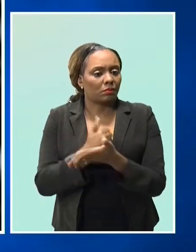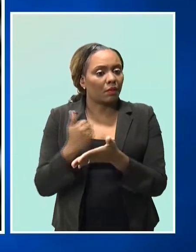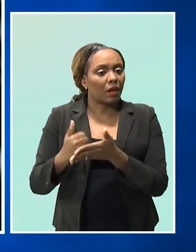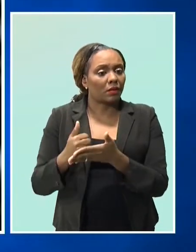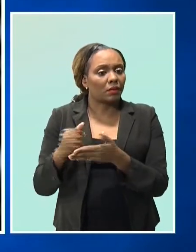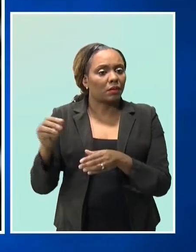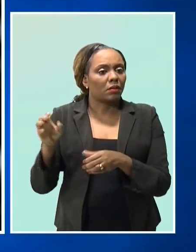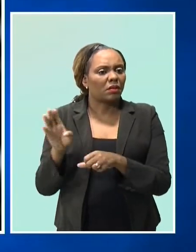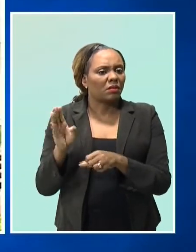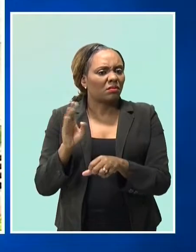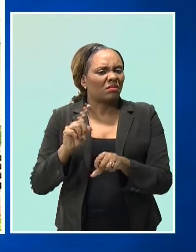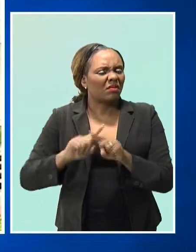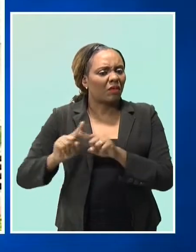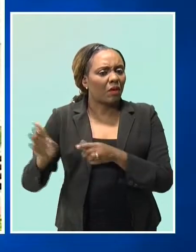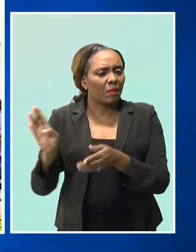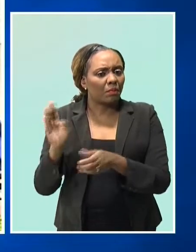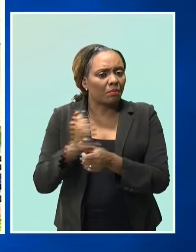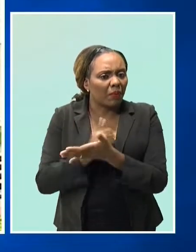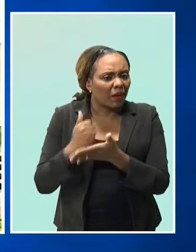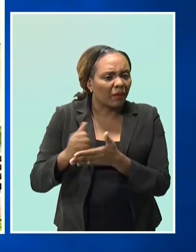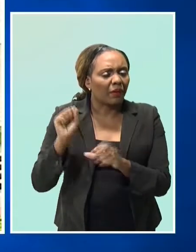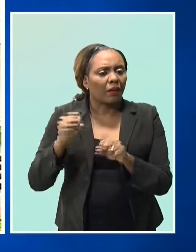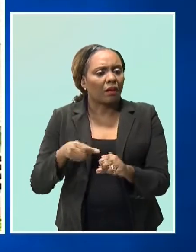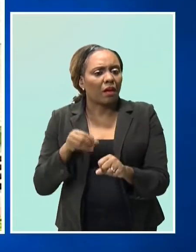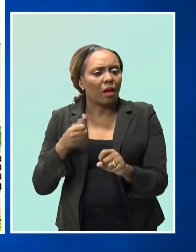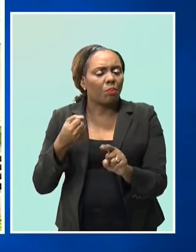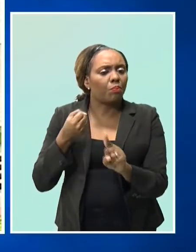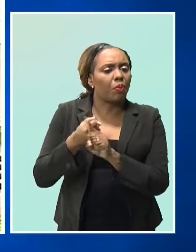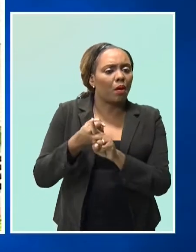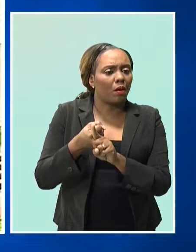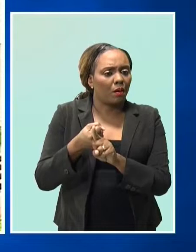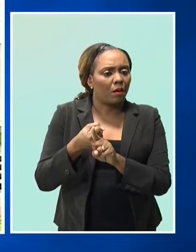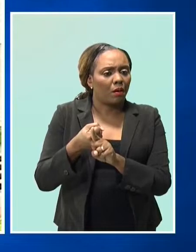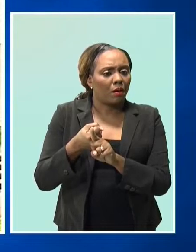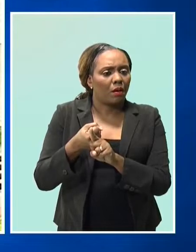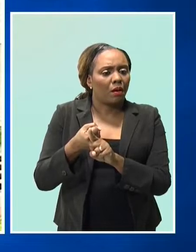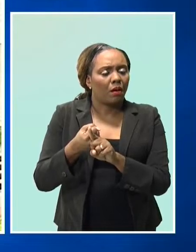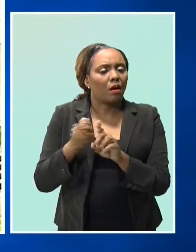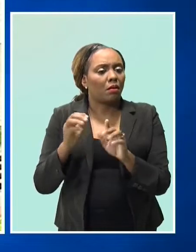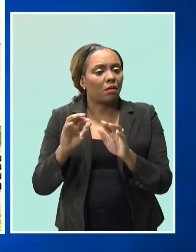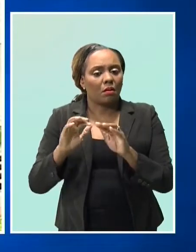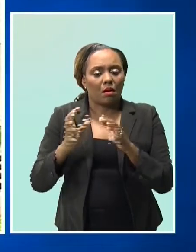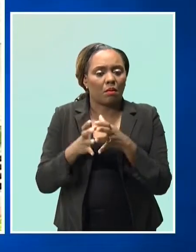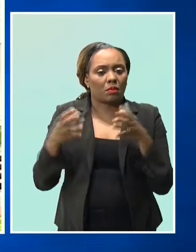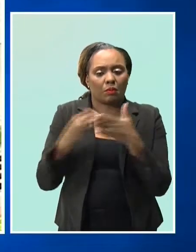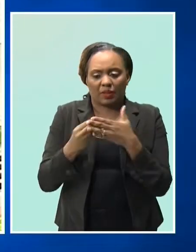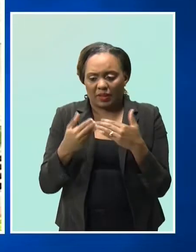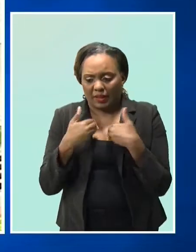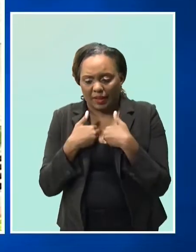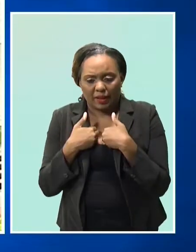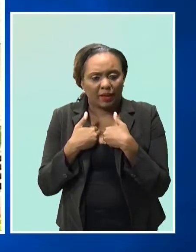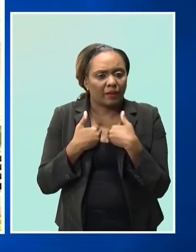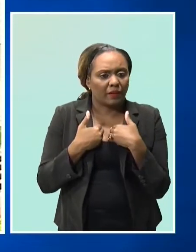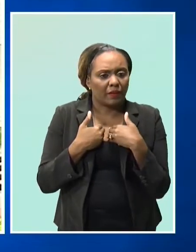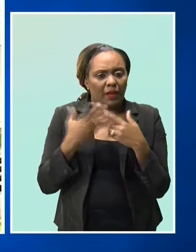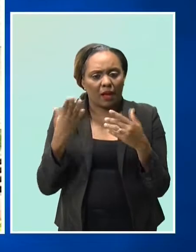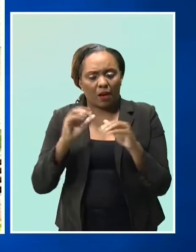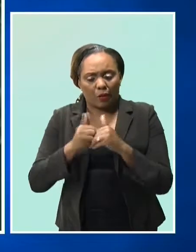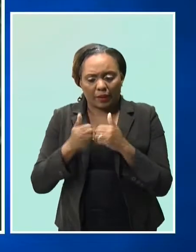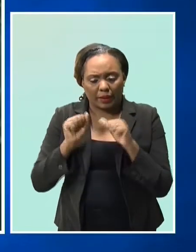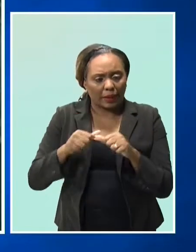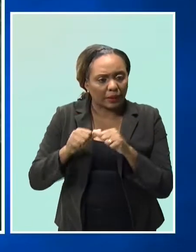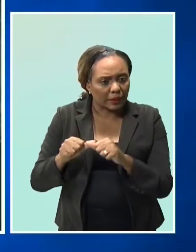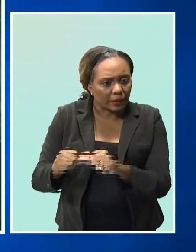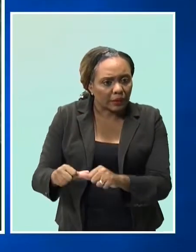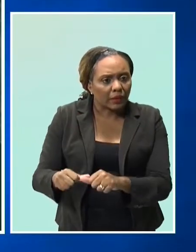banks could adversely affect these institutions' profitability and liquidity. And given these circumstances, he says the central bank will